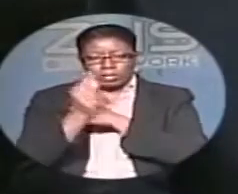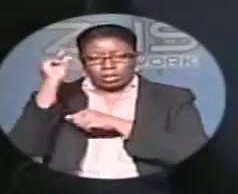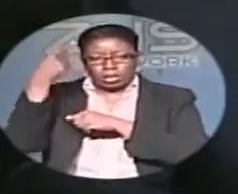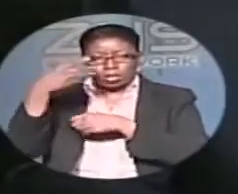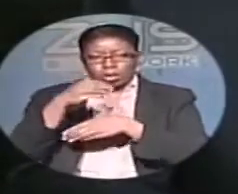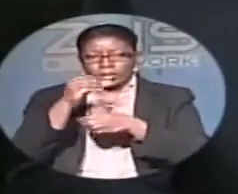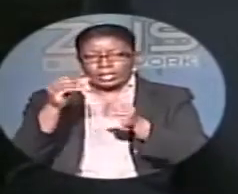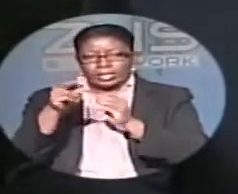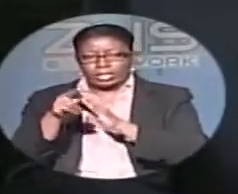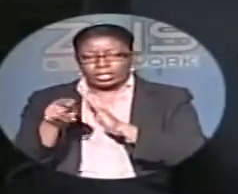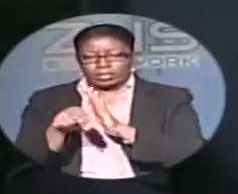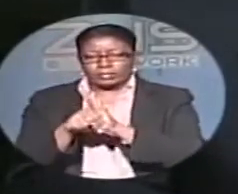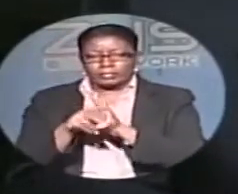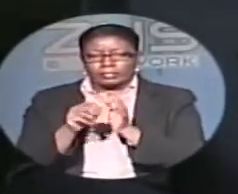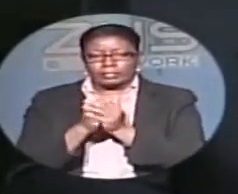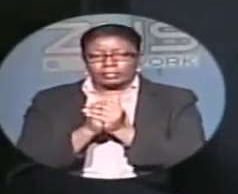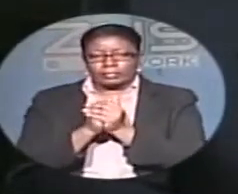organization.